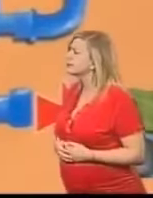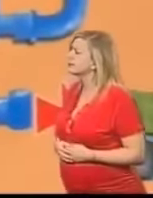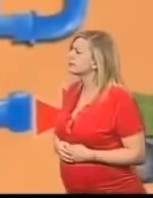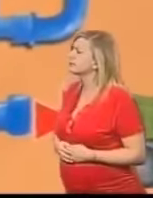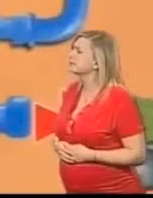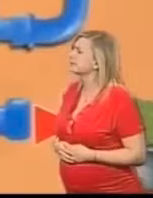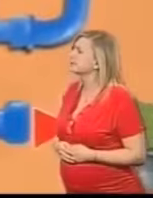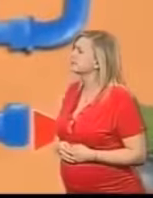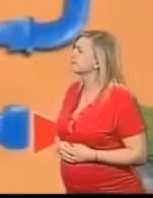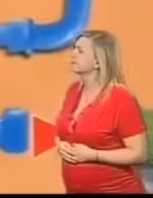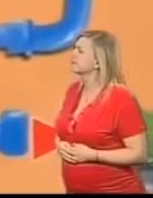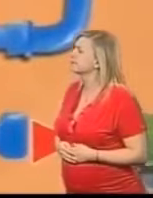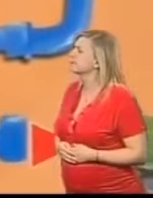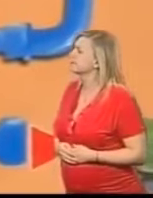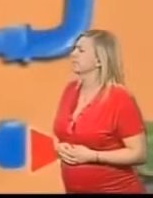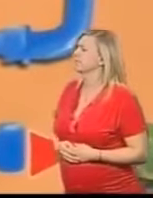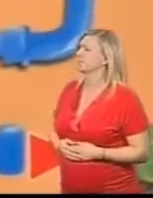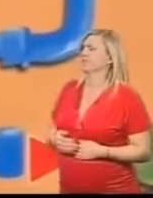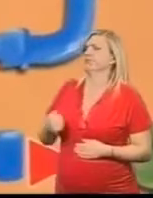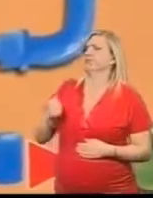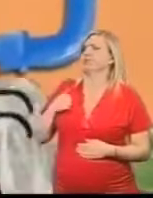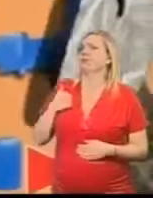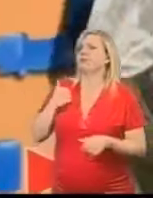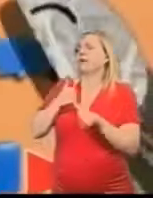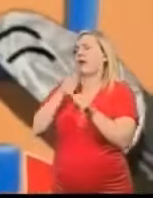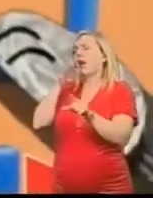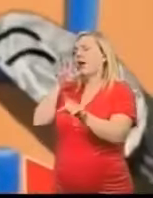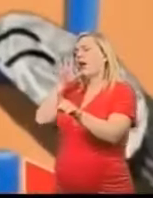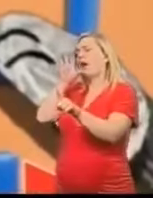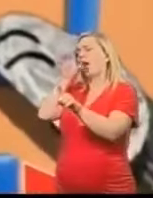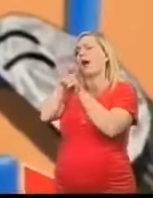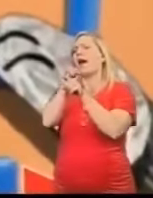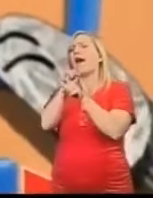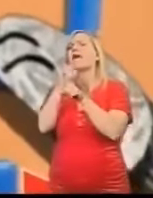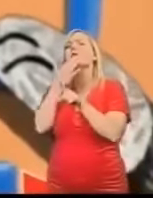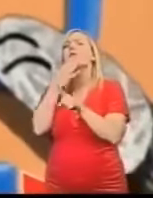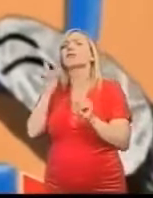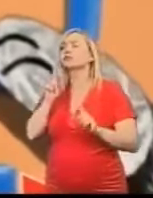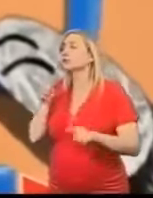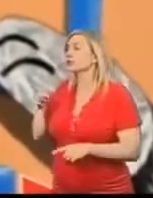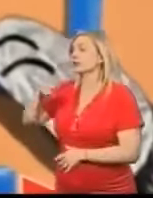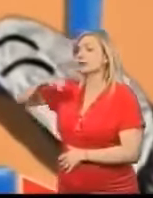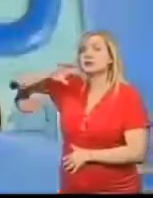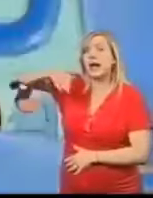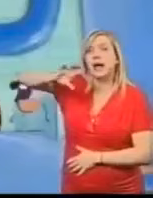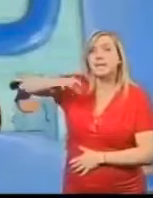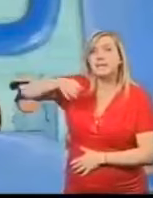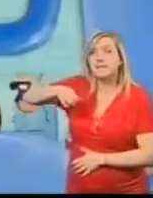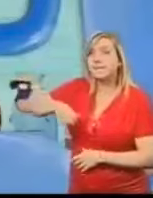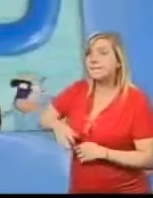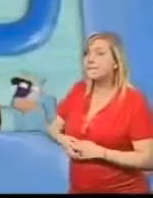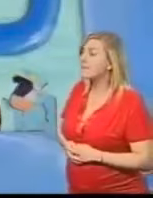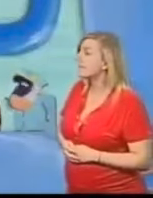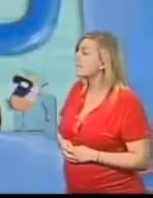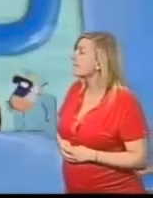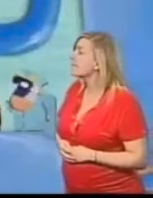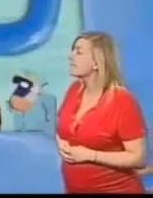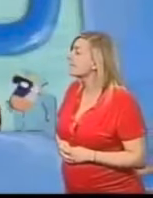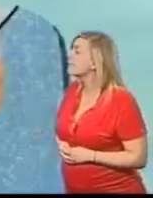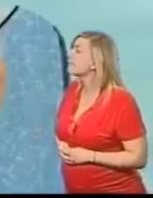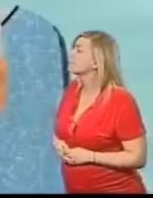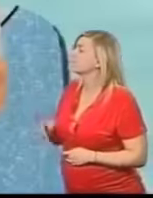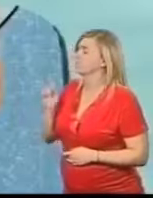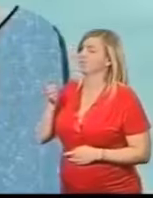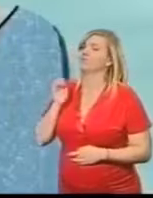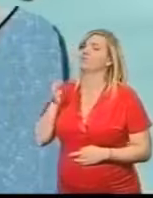My automatic factory fault locator shows the problem is here The water inlet pipe Just as I